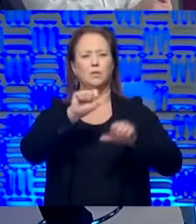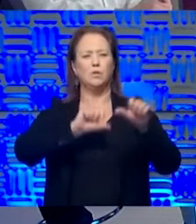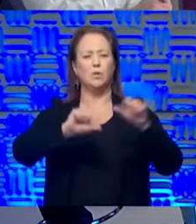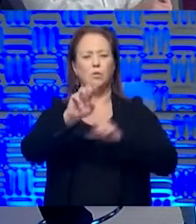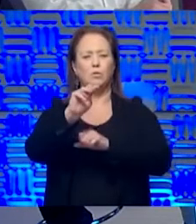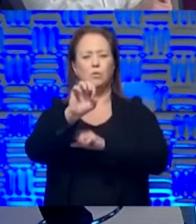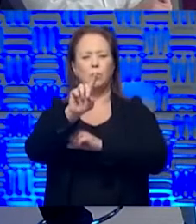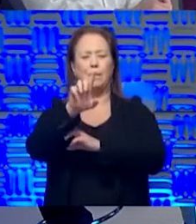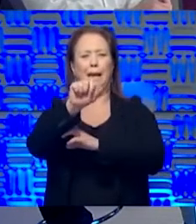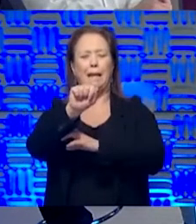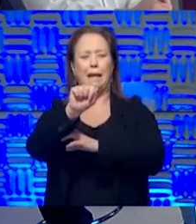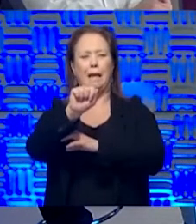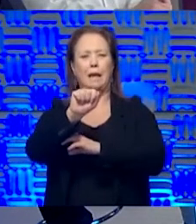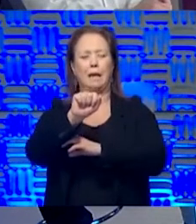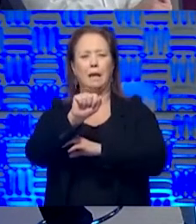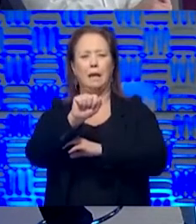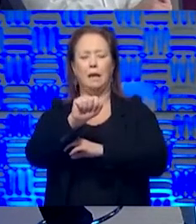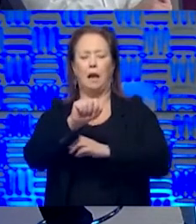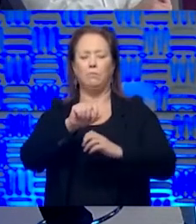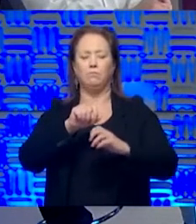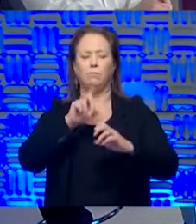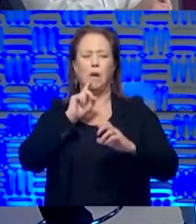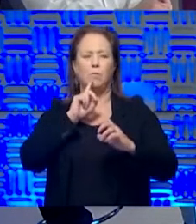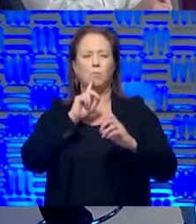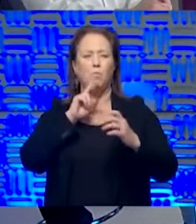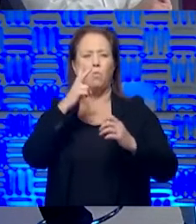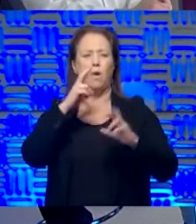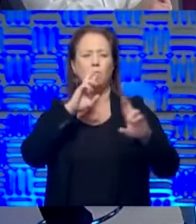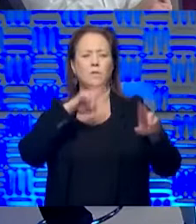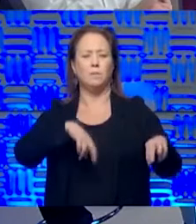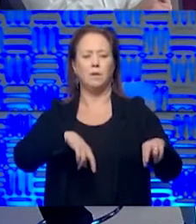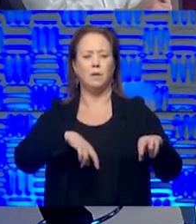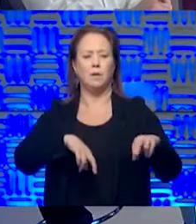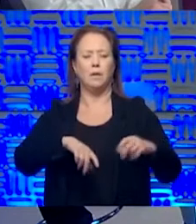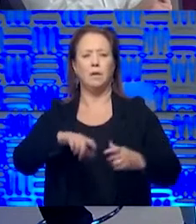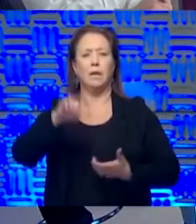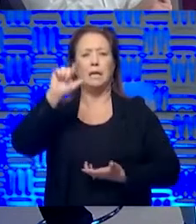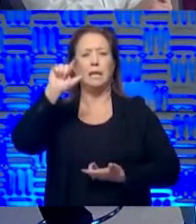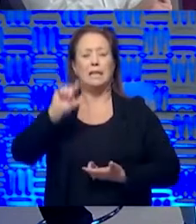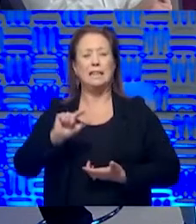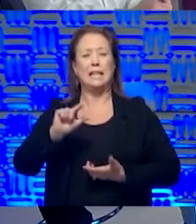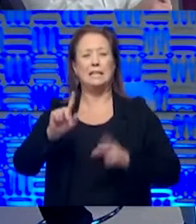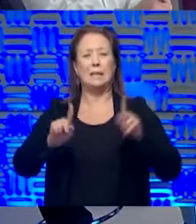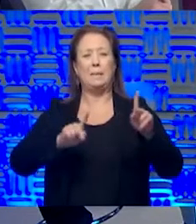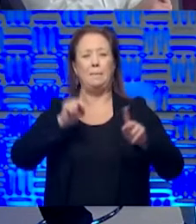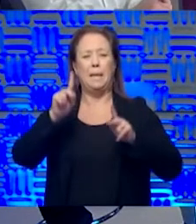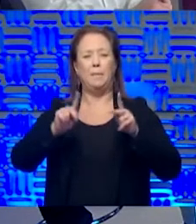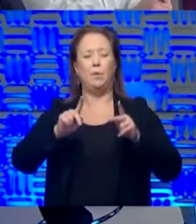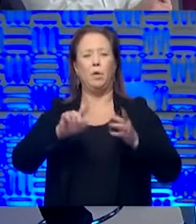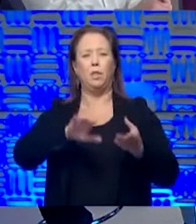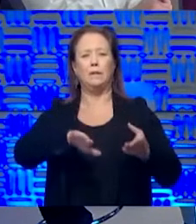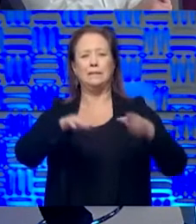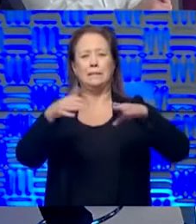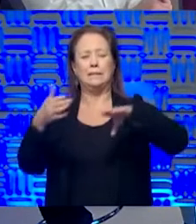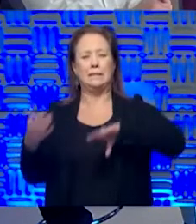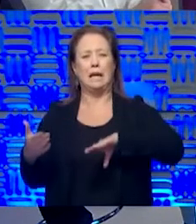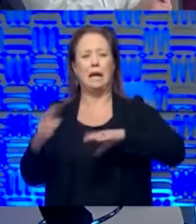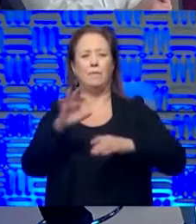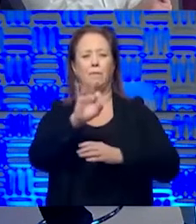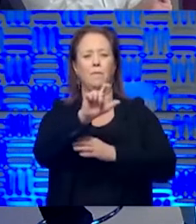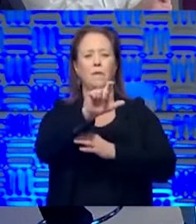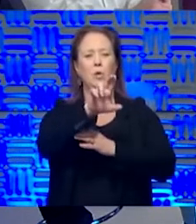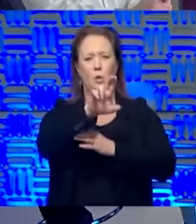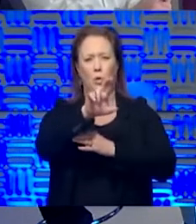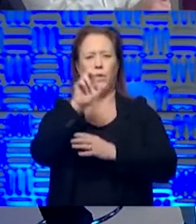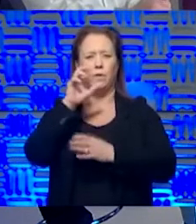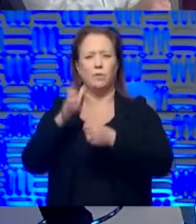interviews that I do. I'm going to read directly one, uh, response I got, less folks die from Corona flu than seasonal flu, but journalists don't make that comparison.